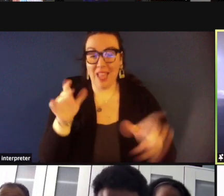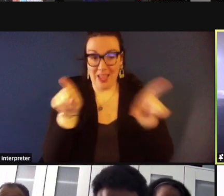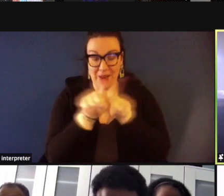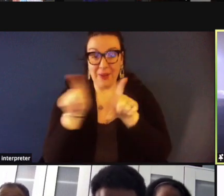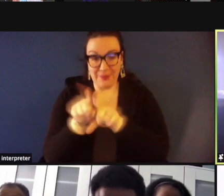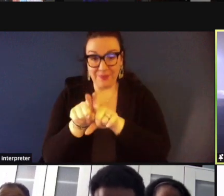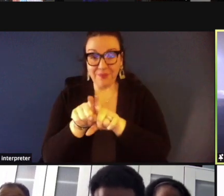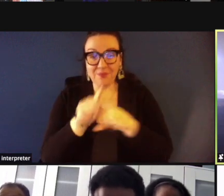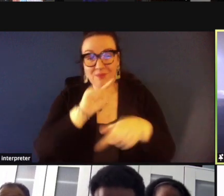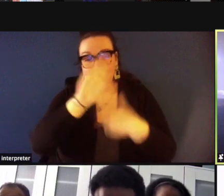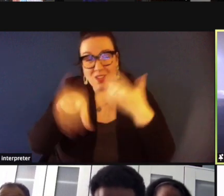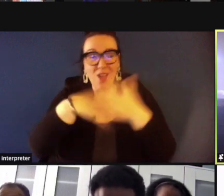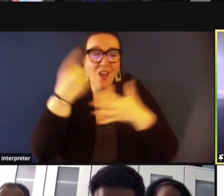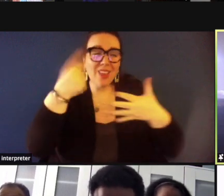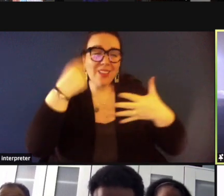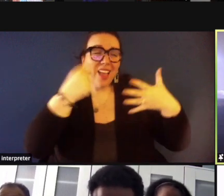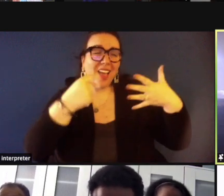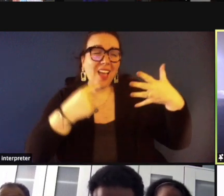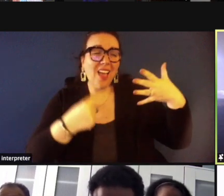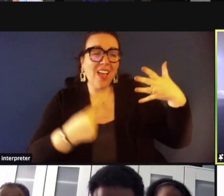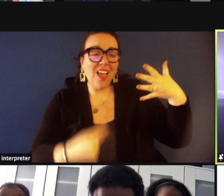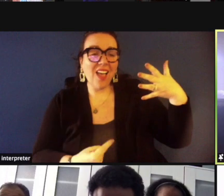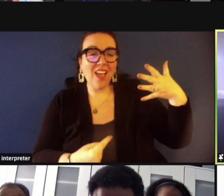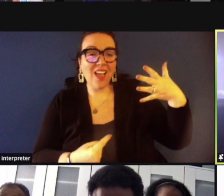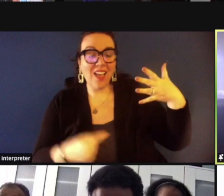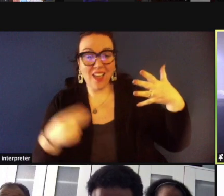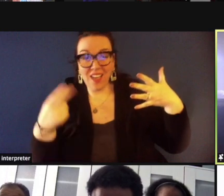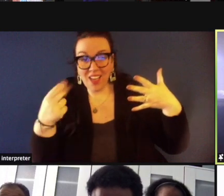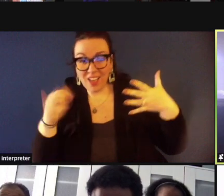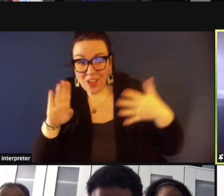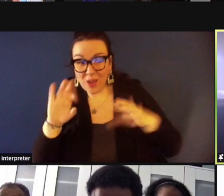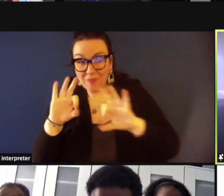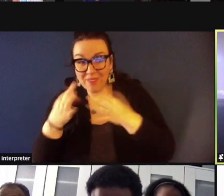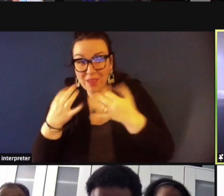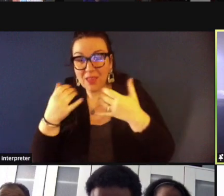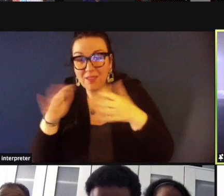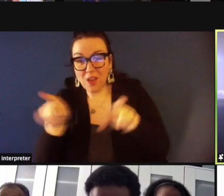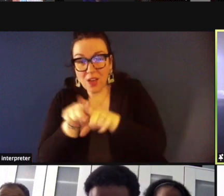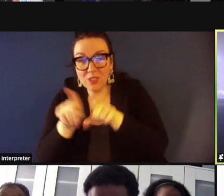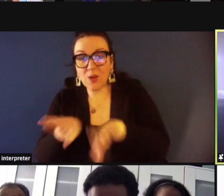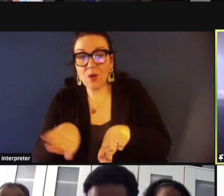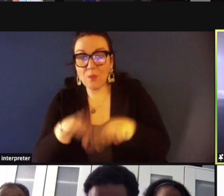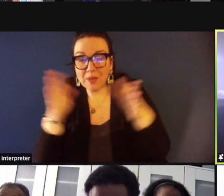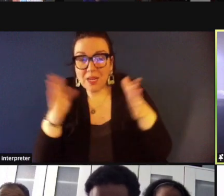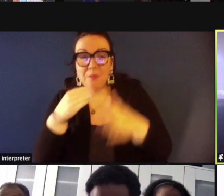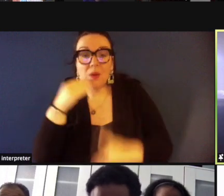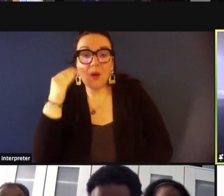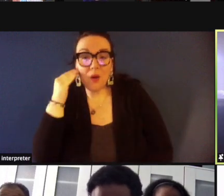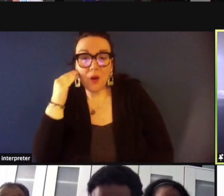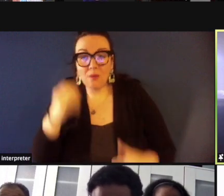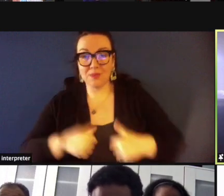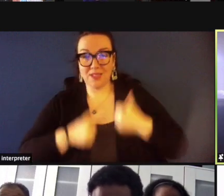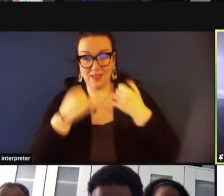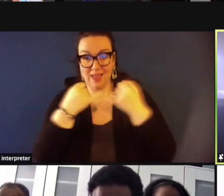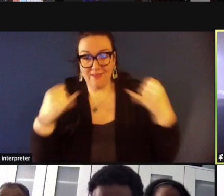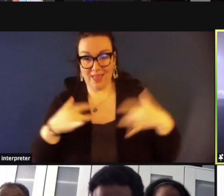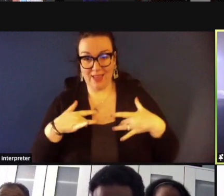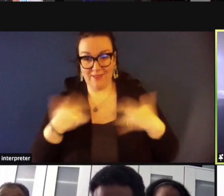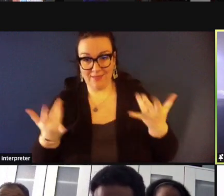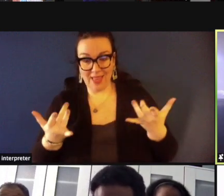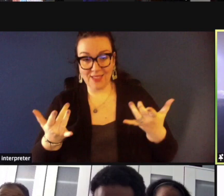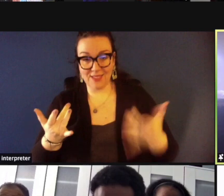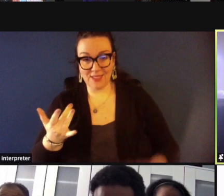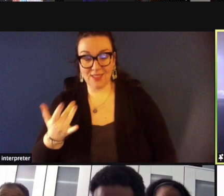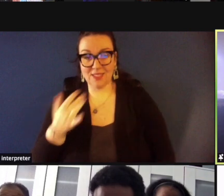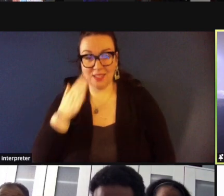addition to to all of those wonderful things herb and his family have opened up their house for lifeline events um and